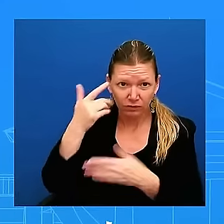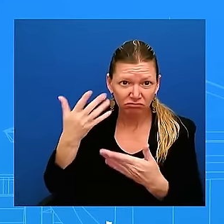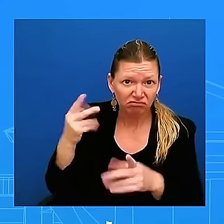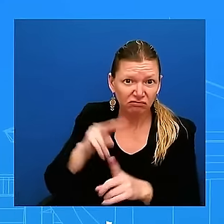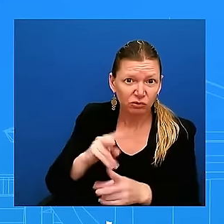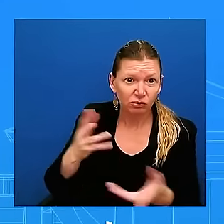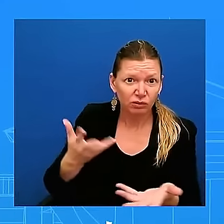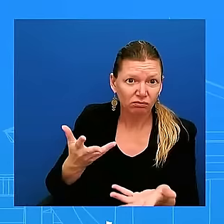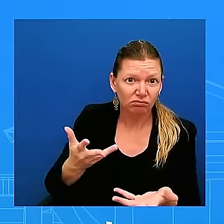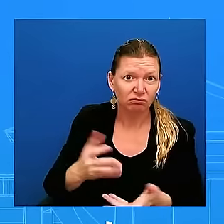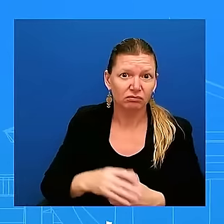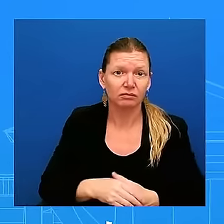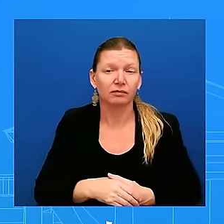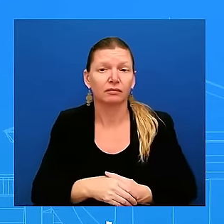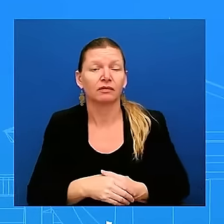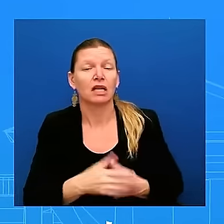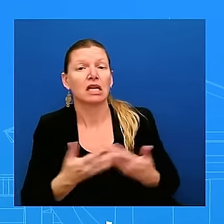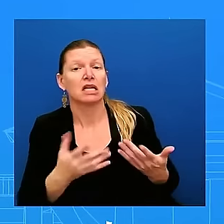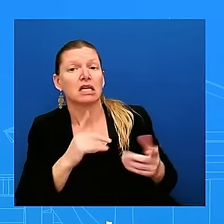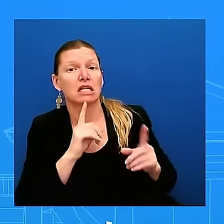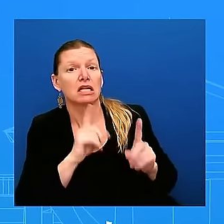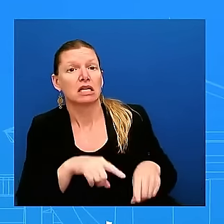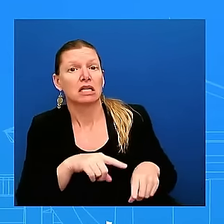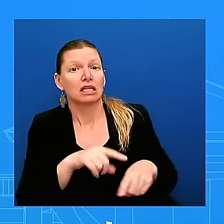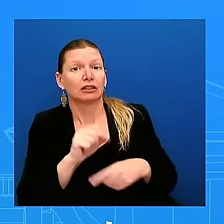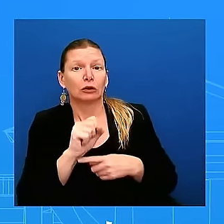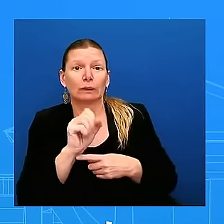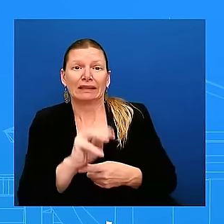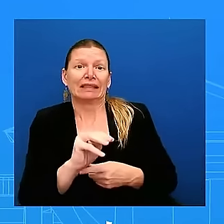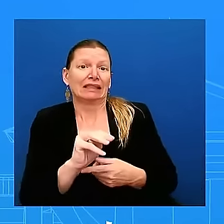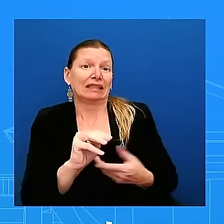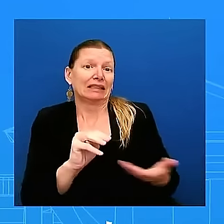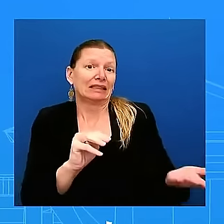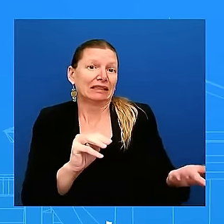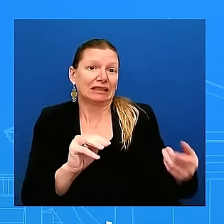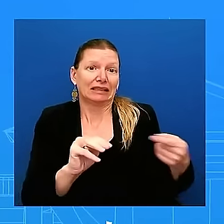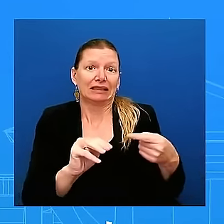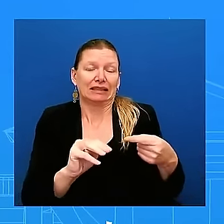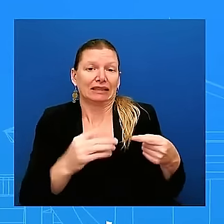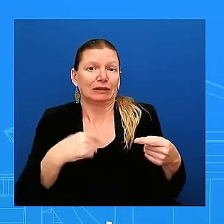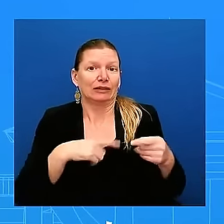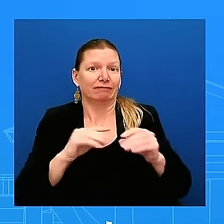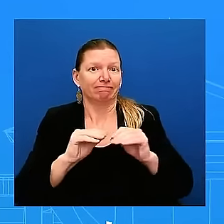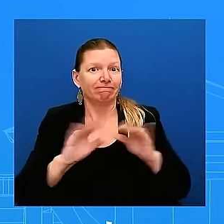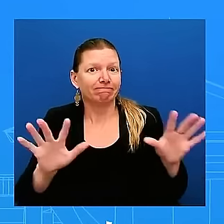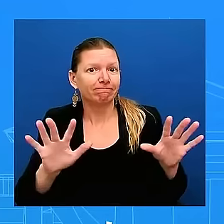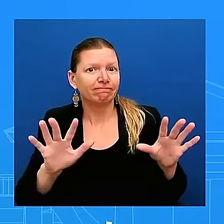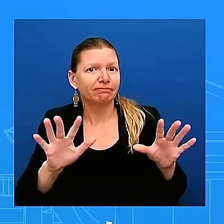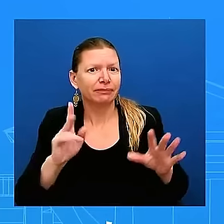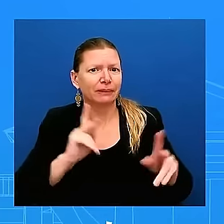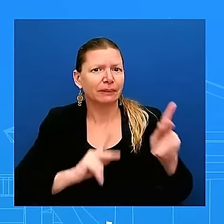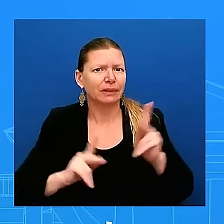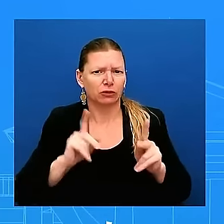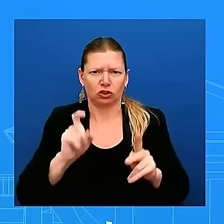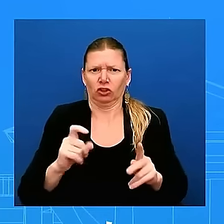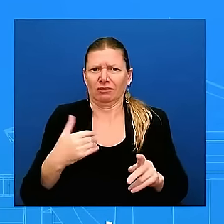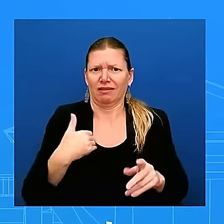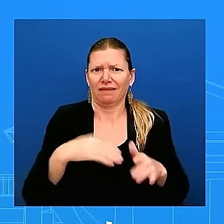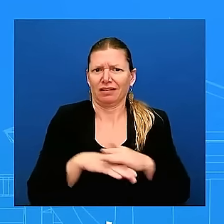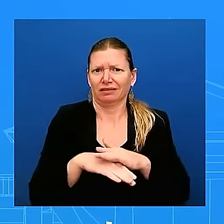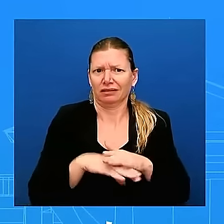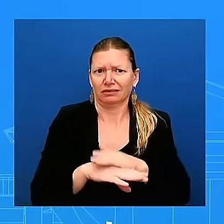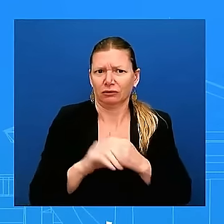you know folks should have access to social media uh it's a form of freedom uh uh freedom of speech